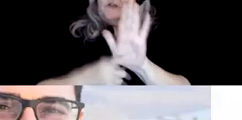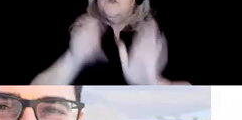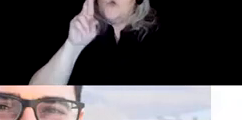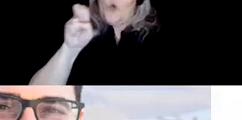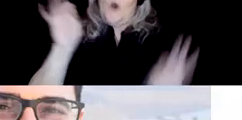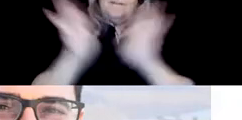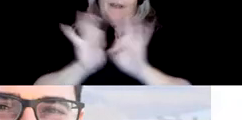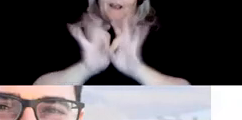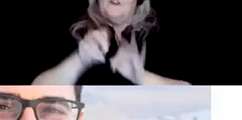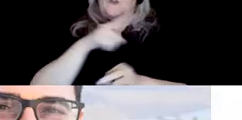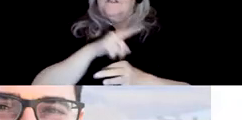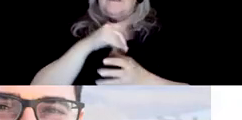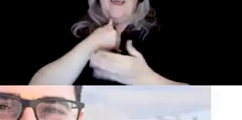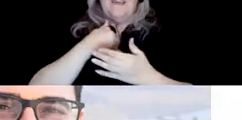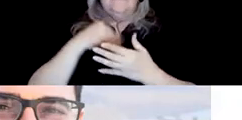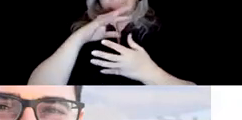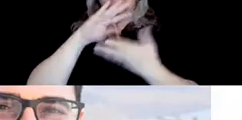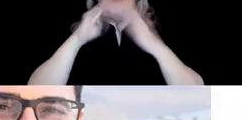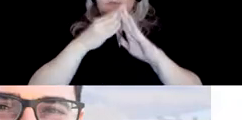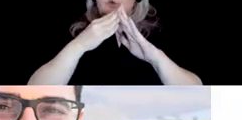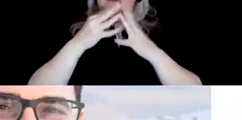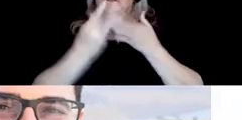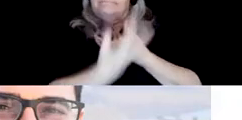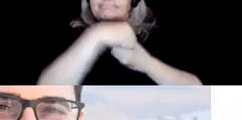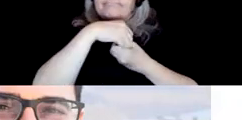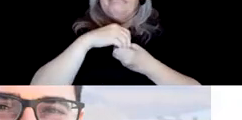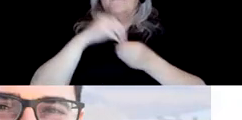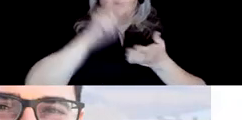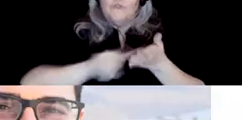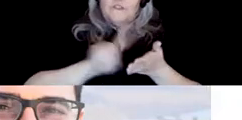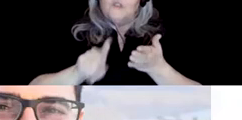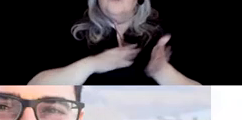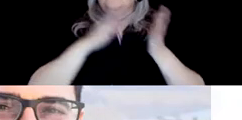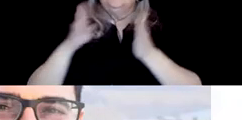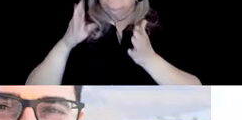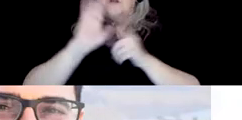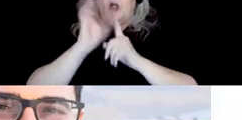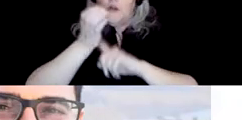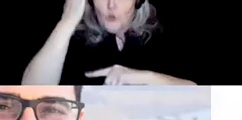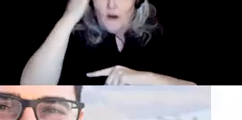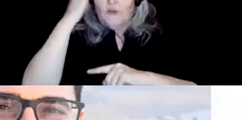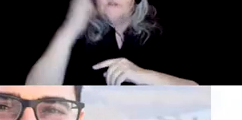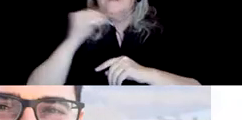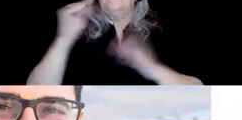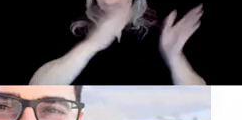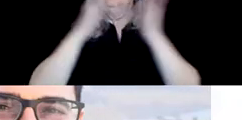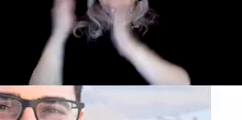community engaged research, promoting linguistic and cultural awareness, and seeking social justice.